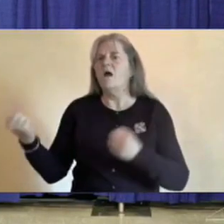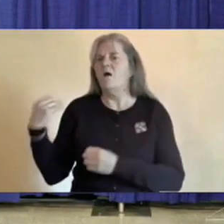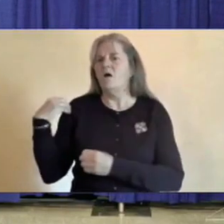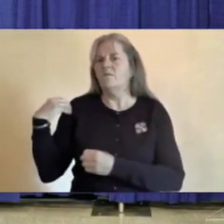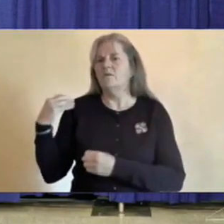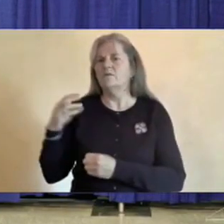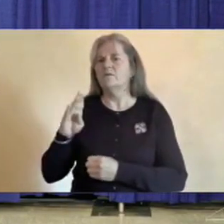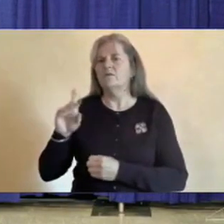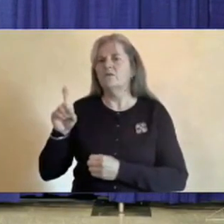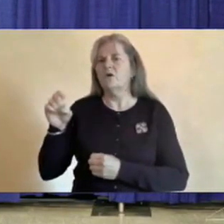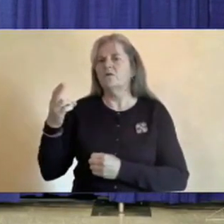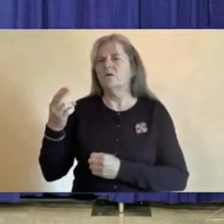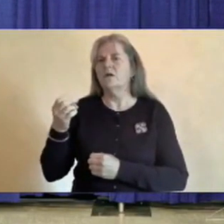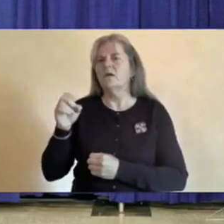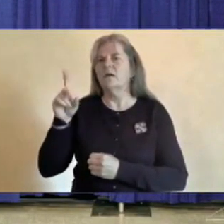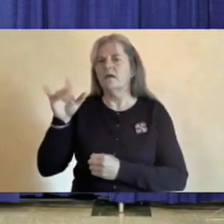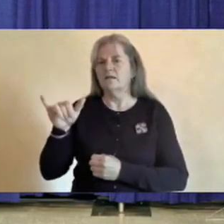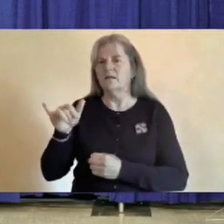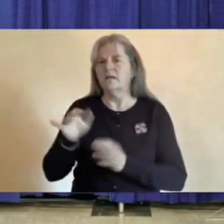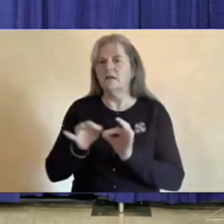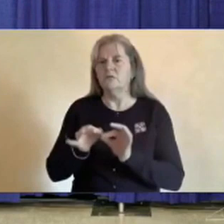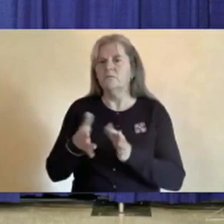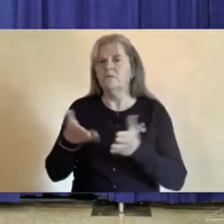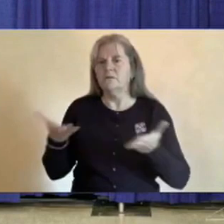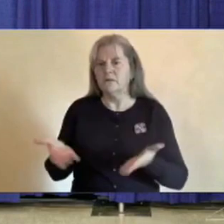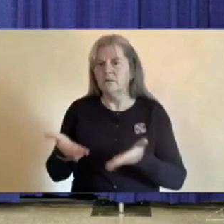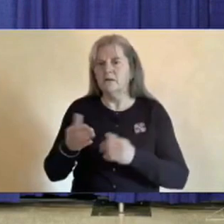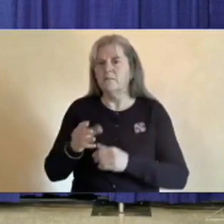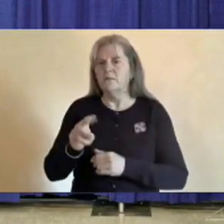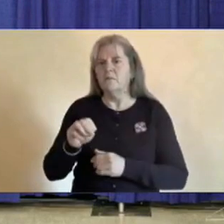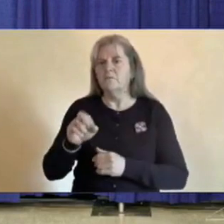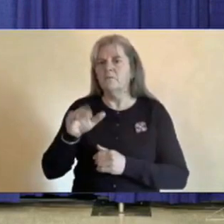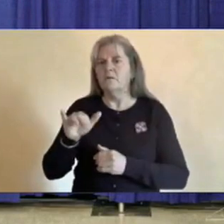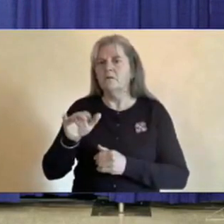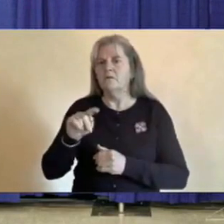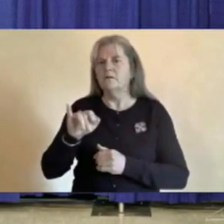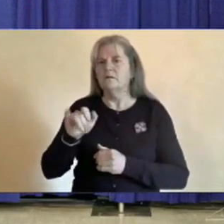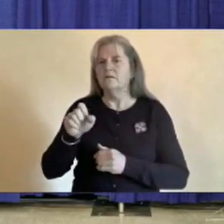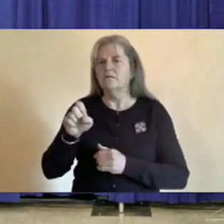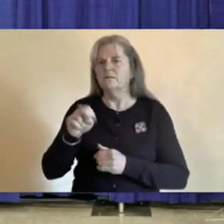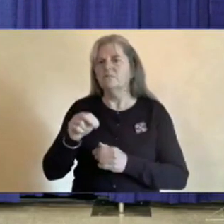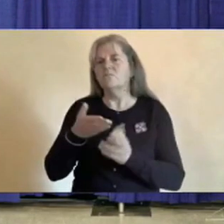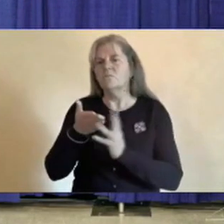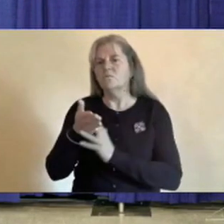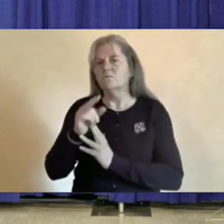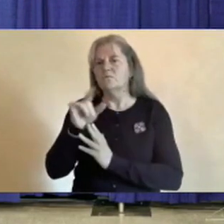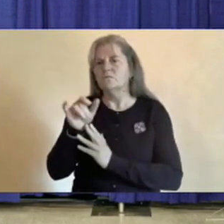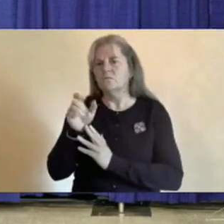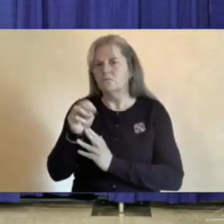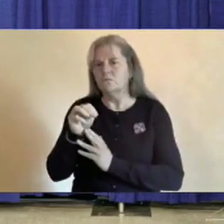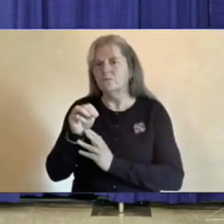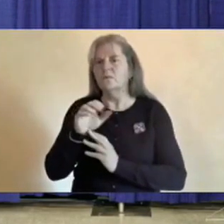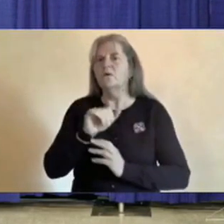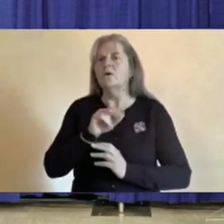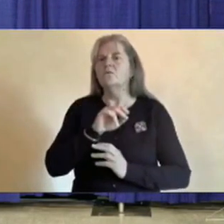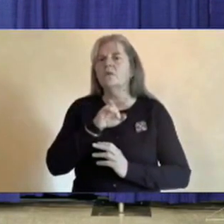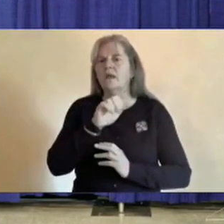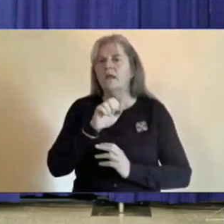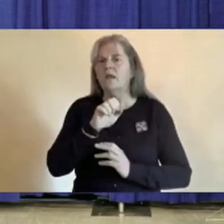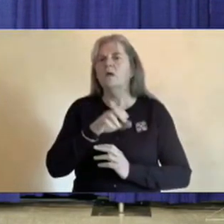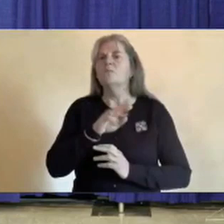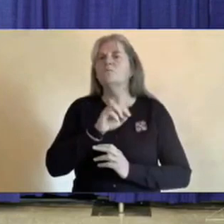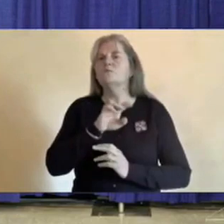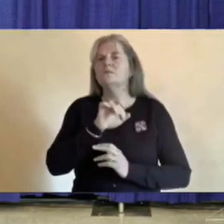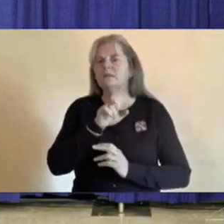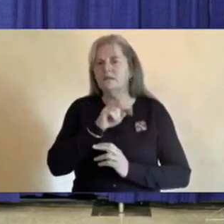Our sign language interpretation is being provided today by Mary Thiessen via Zoom, and André Boursier from French Language Services Directorate will